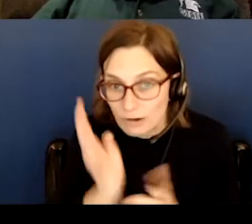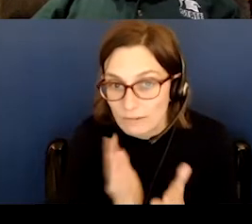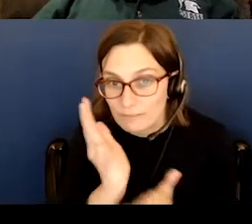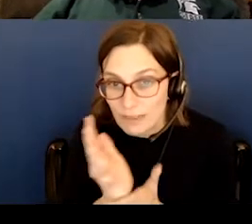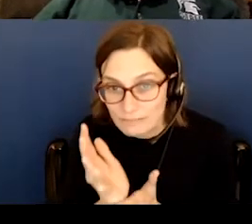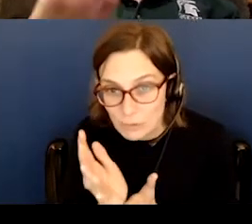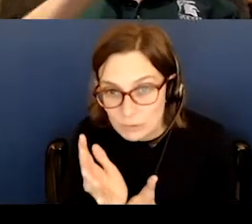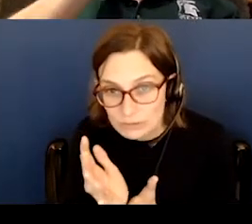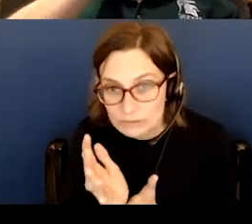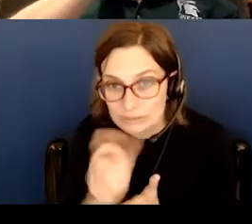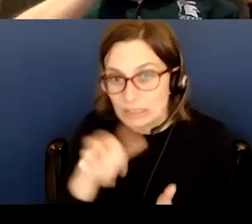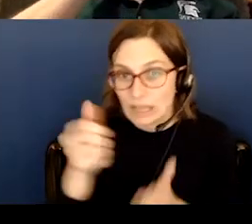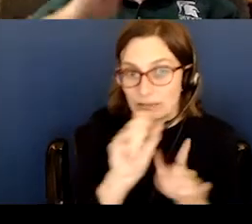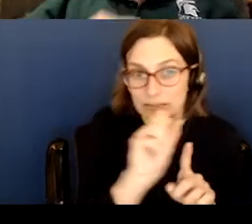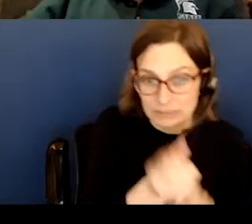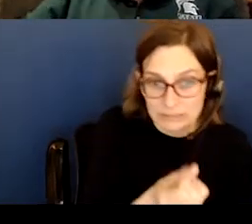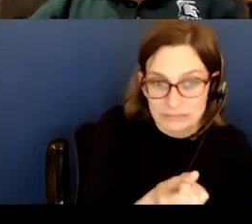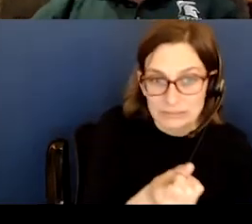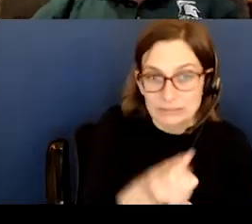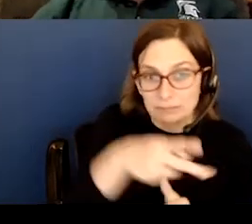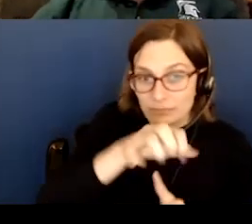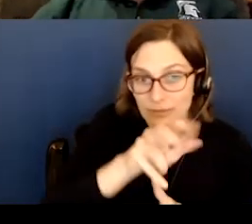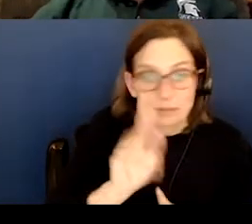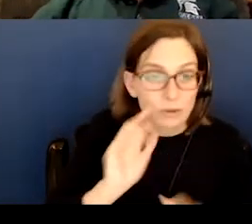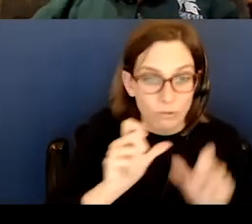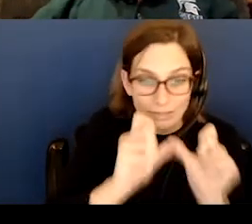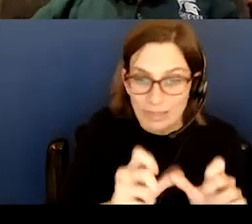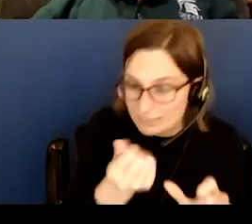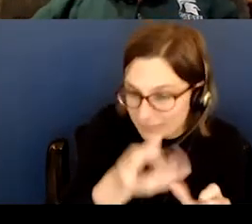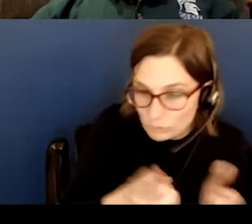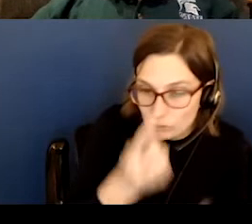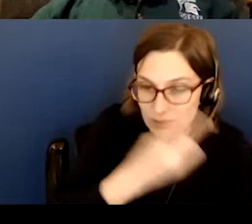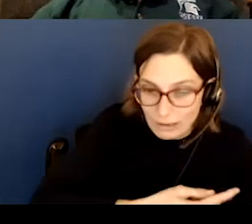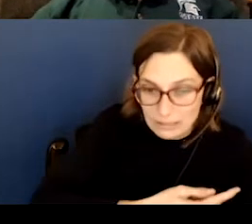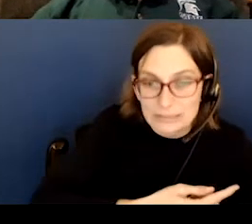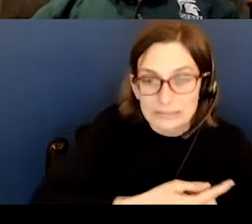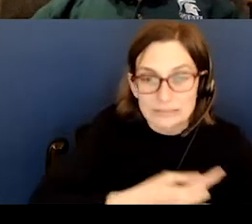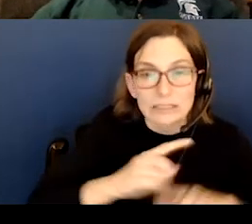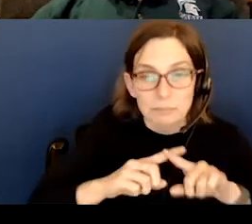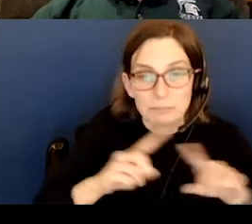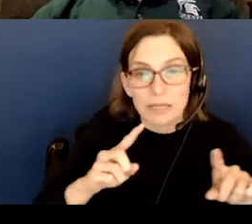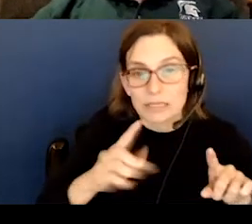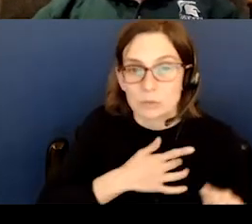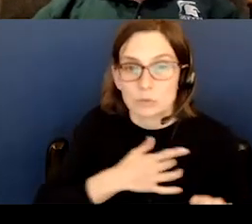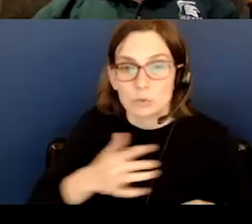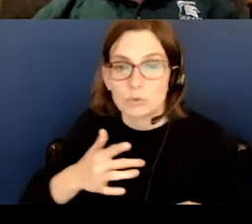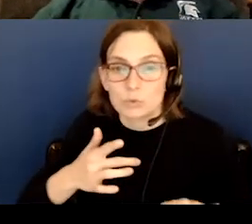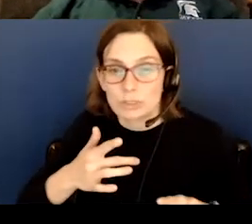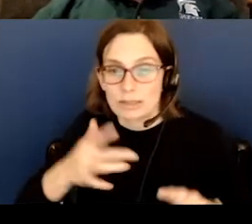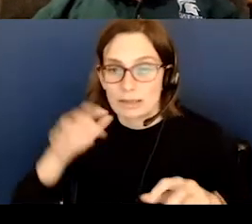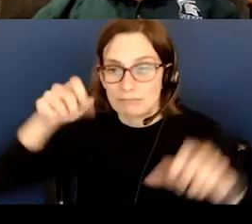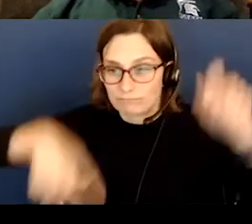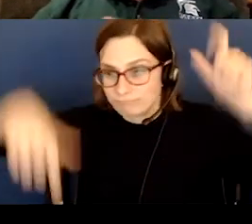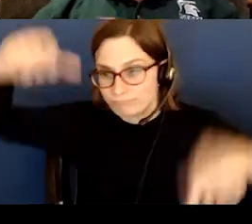In other cases, it will, the peak will last for several days, but usually the meteor shower itself will be active